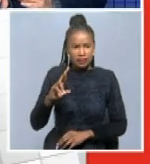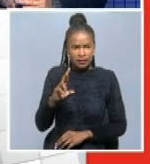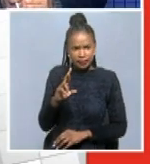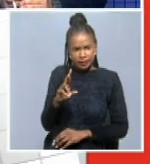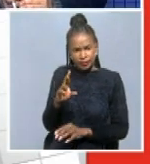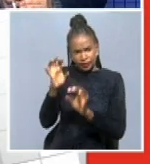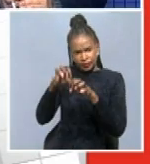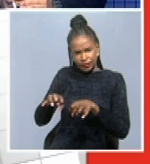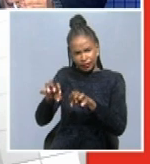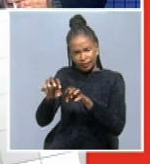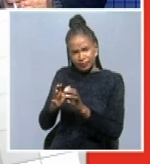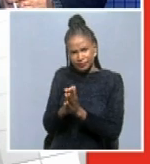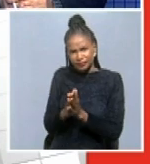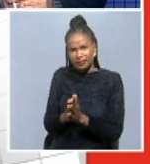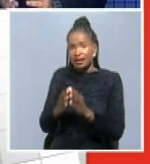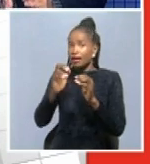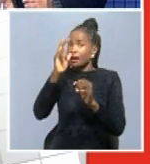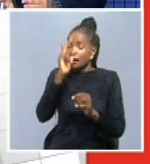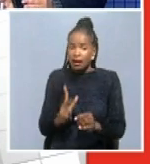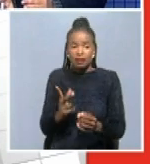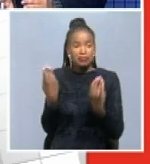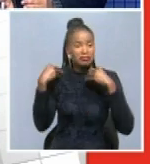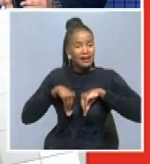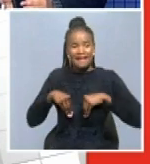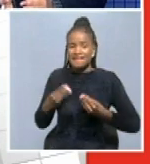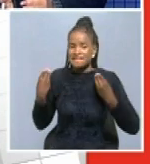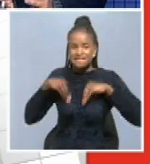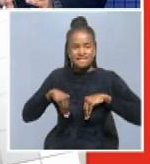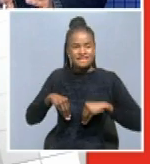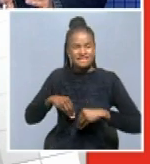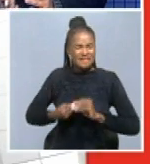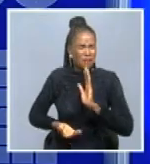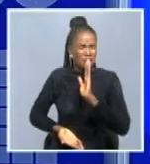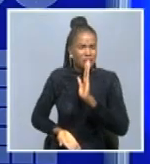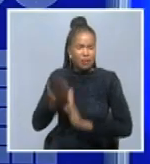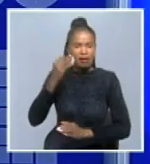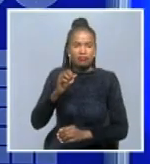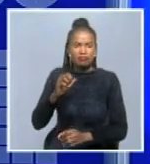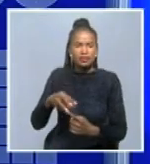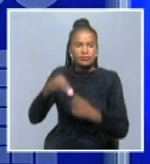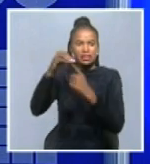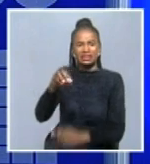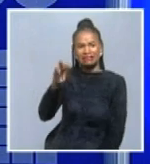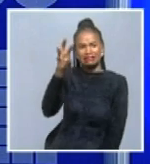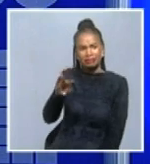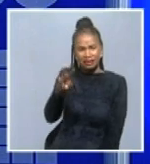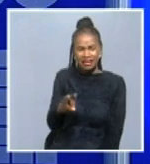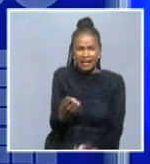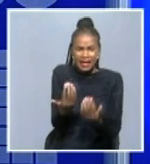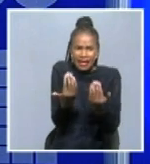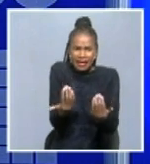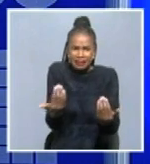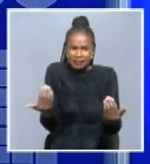at which the new COVID cases are reported, especially in Varfus Bay, do you have enough isolation beds